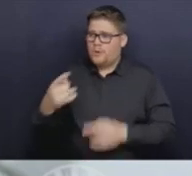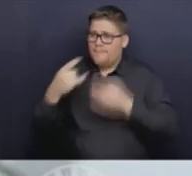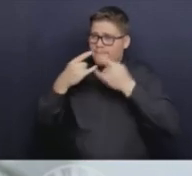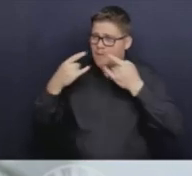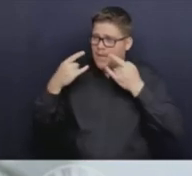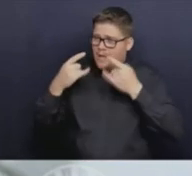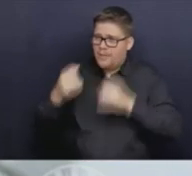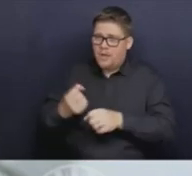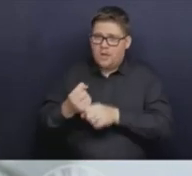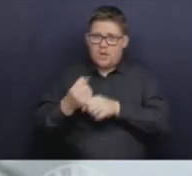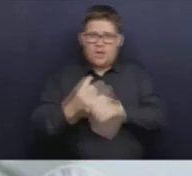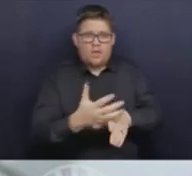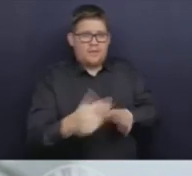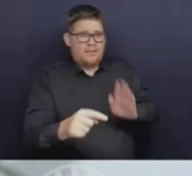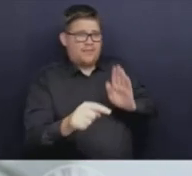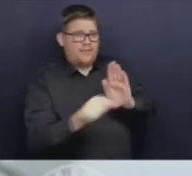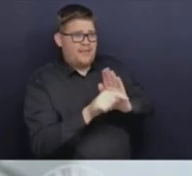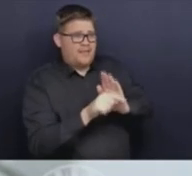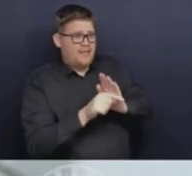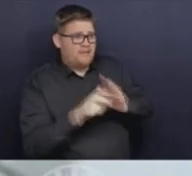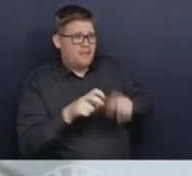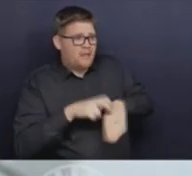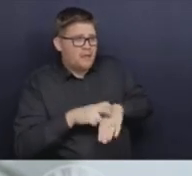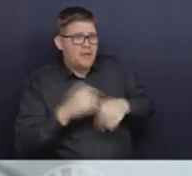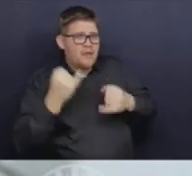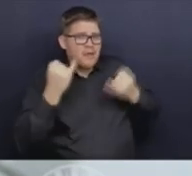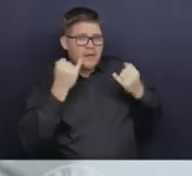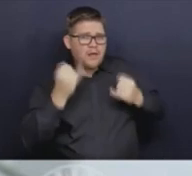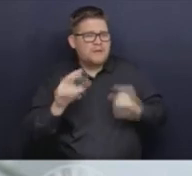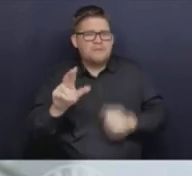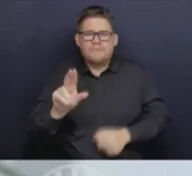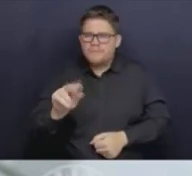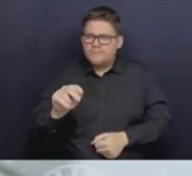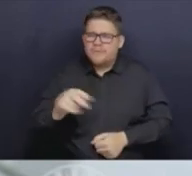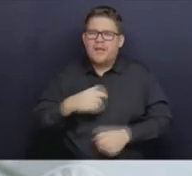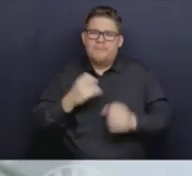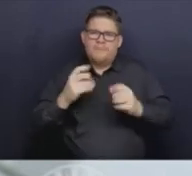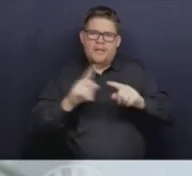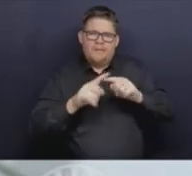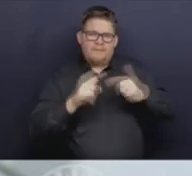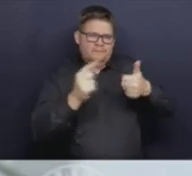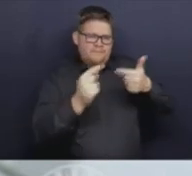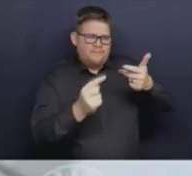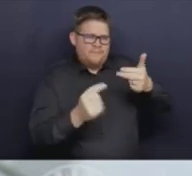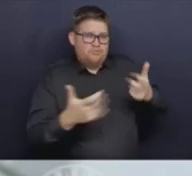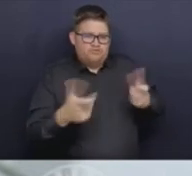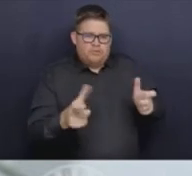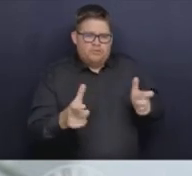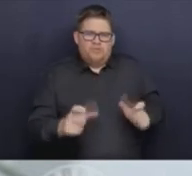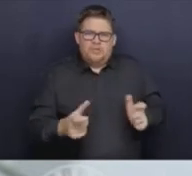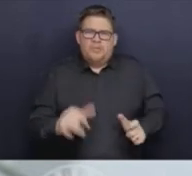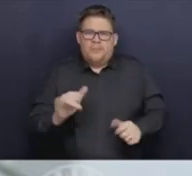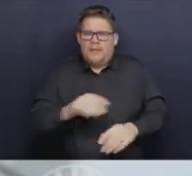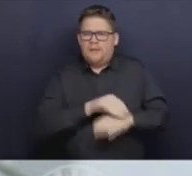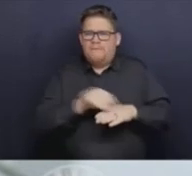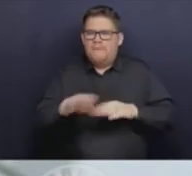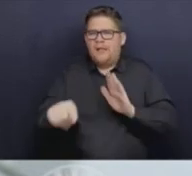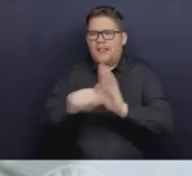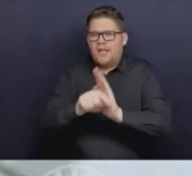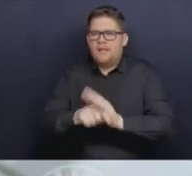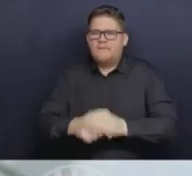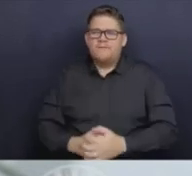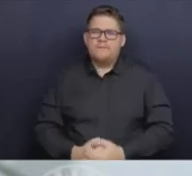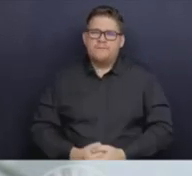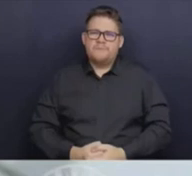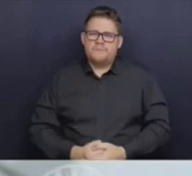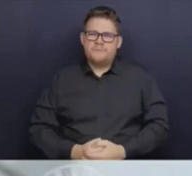the negative consequences that I was referring to. was the measures that were in place. And I think we need to be realistic and recognize, and we can look